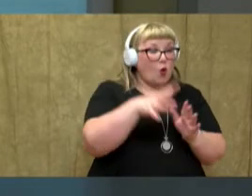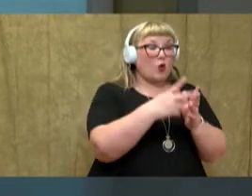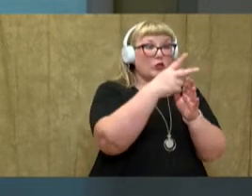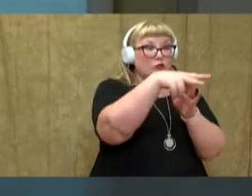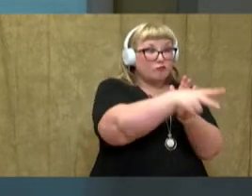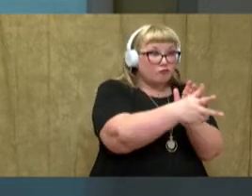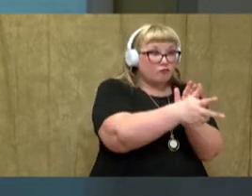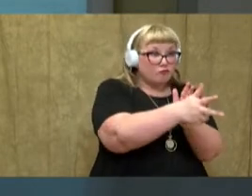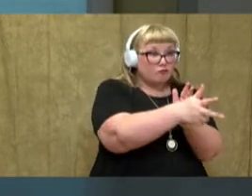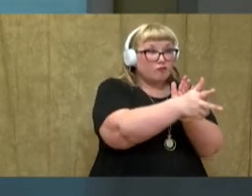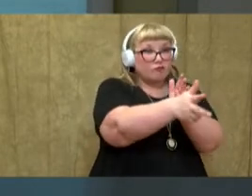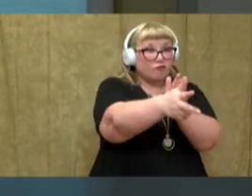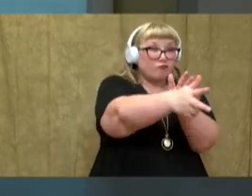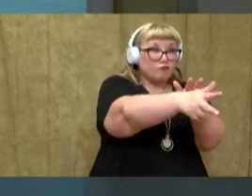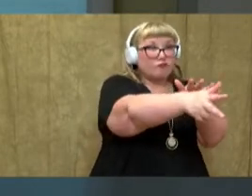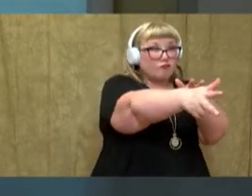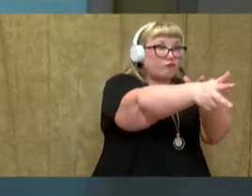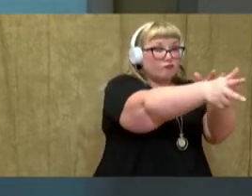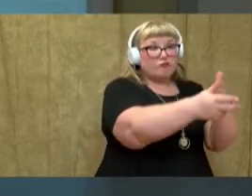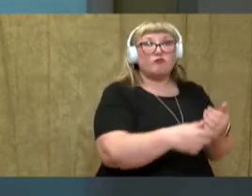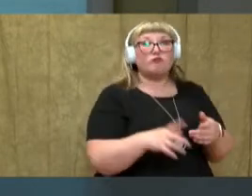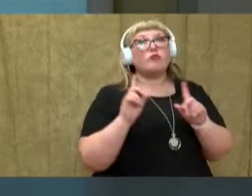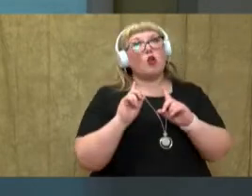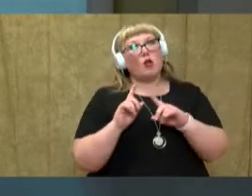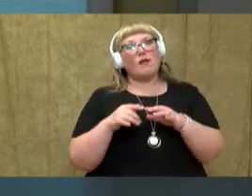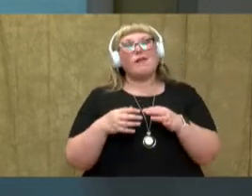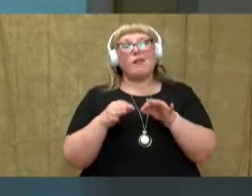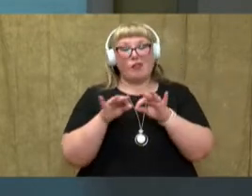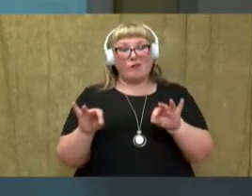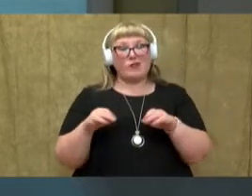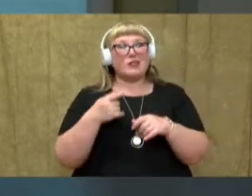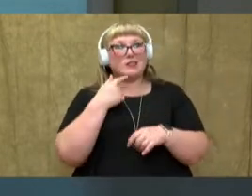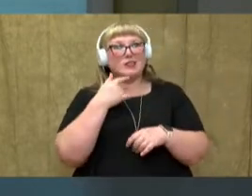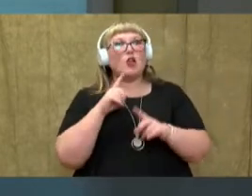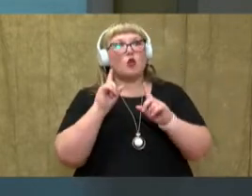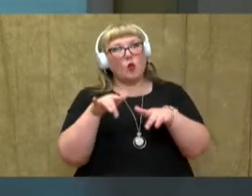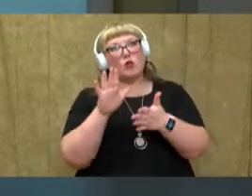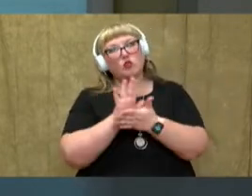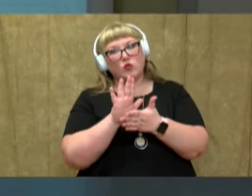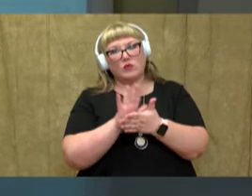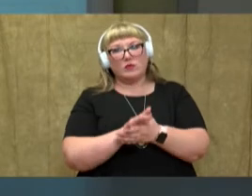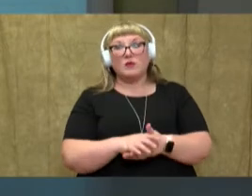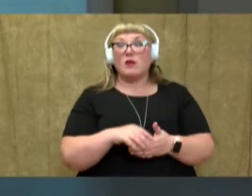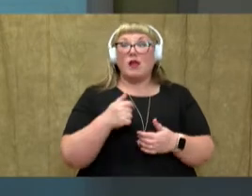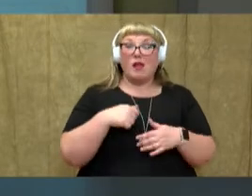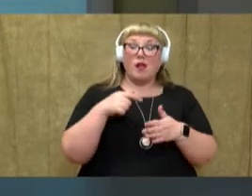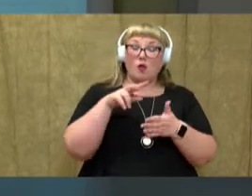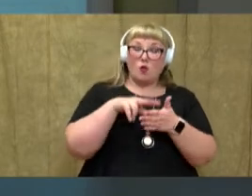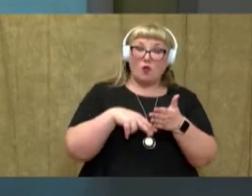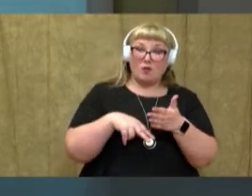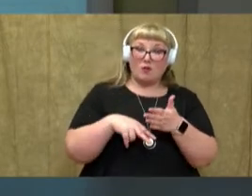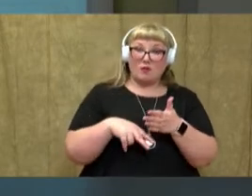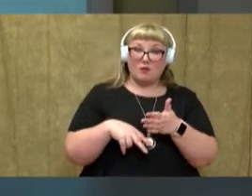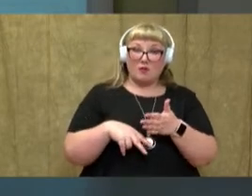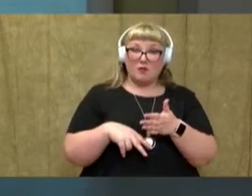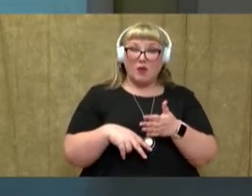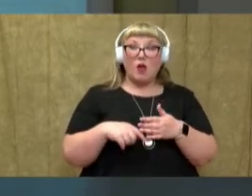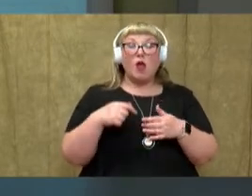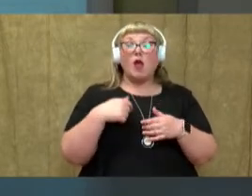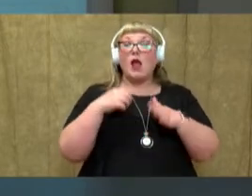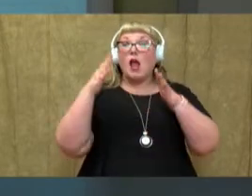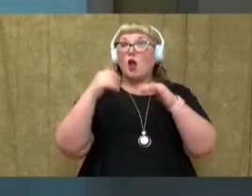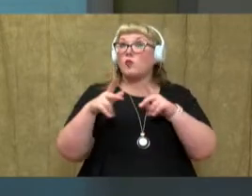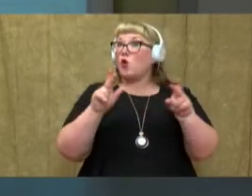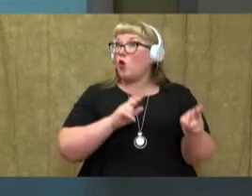feature, the caption is letting me know that they're going to school. Now, as I read, I hope you